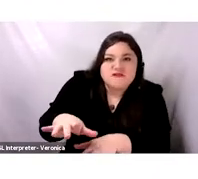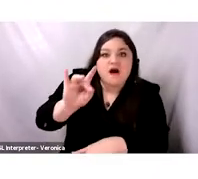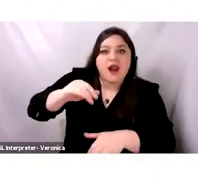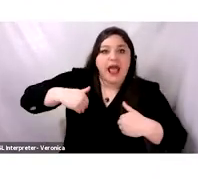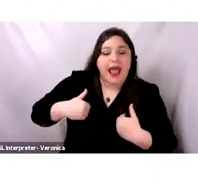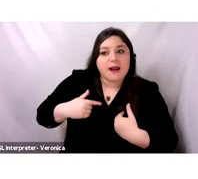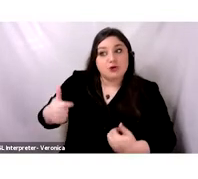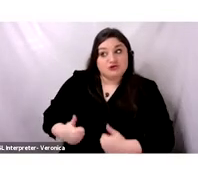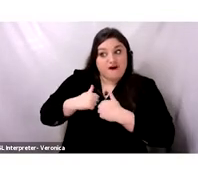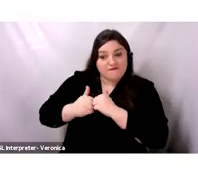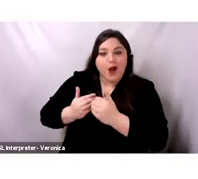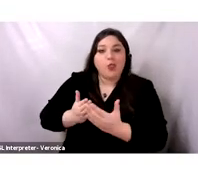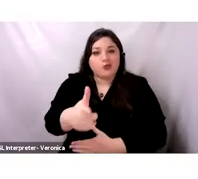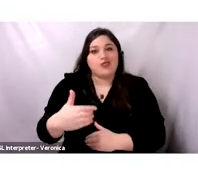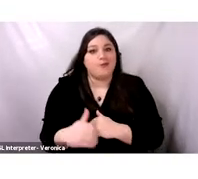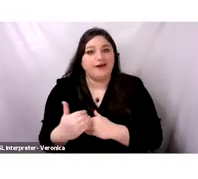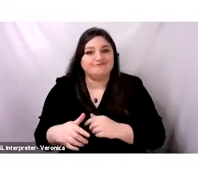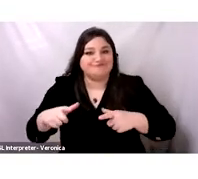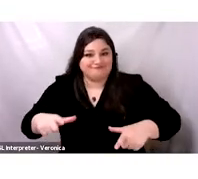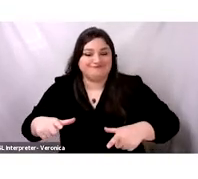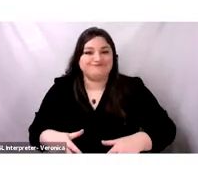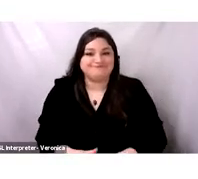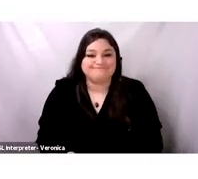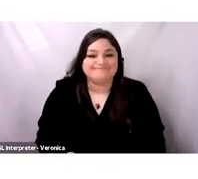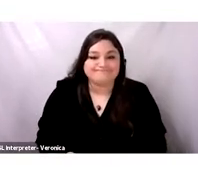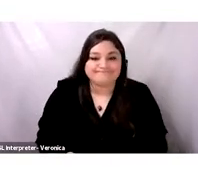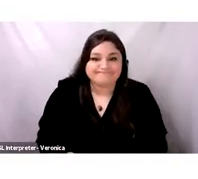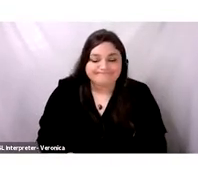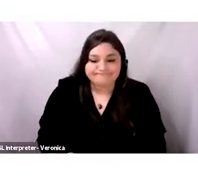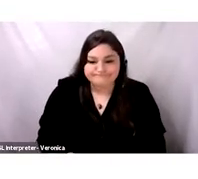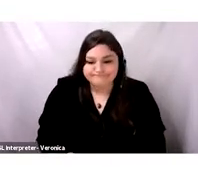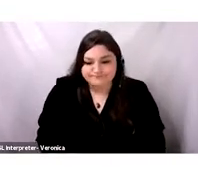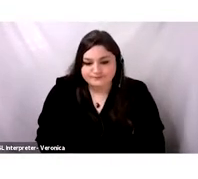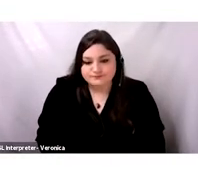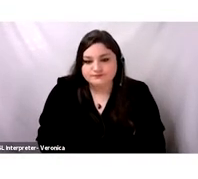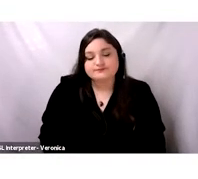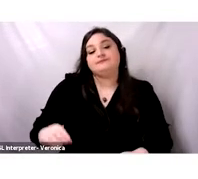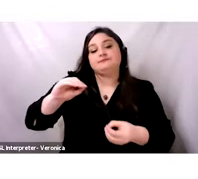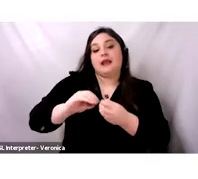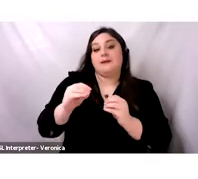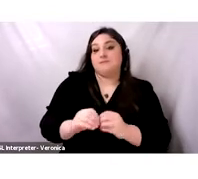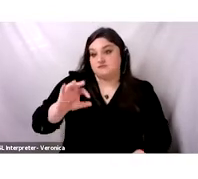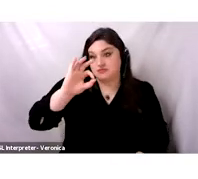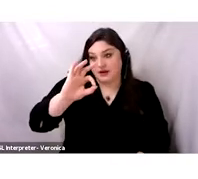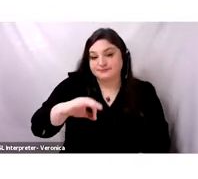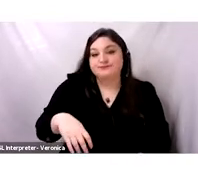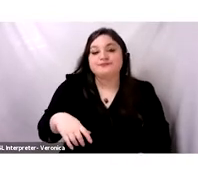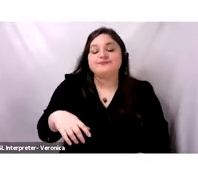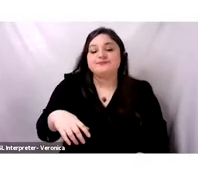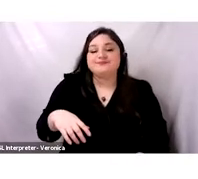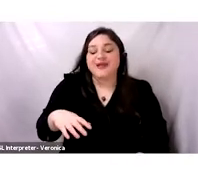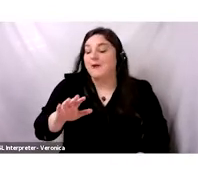of how bread emerged. Number nine. So, these, I'm sorry.